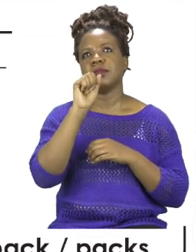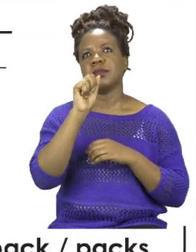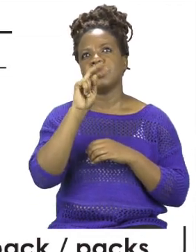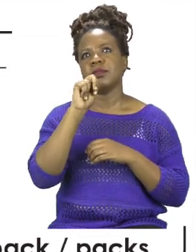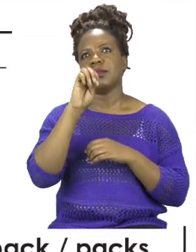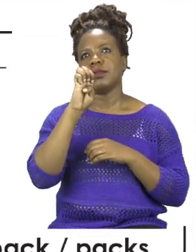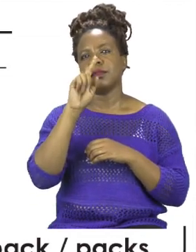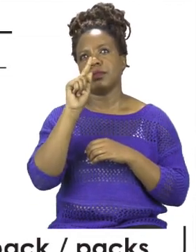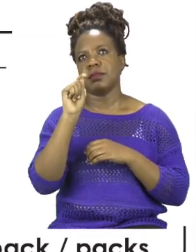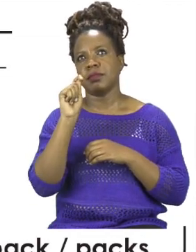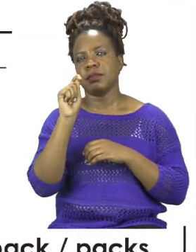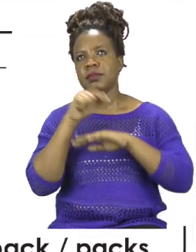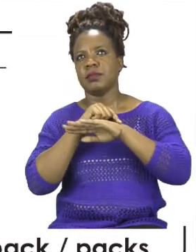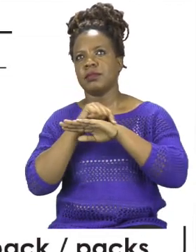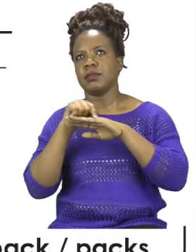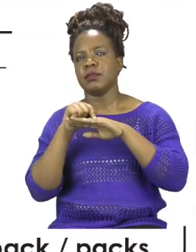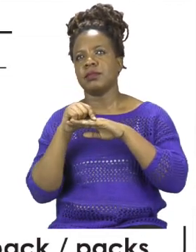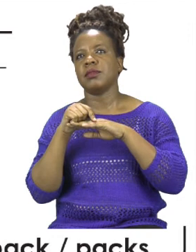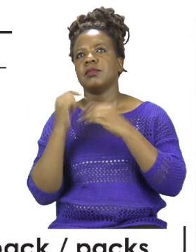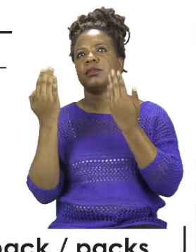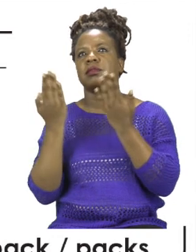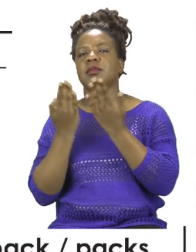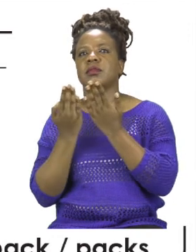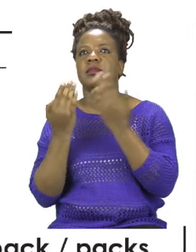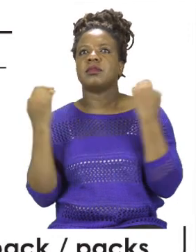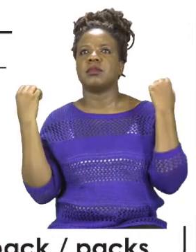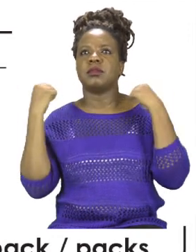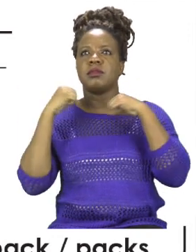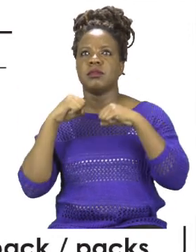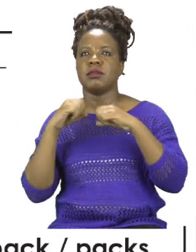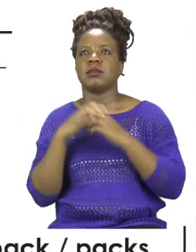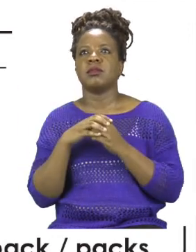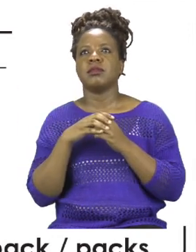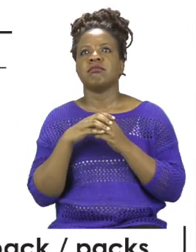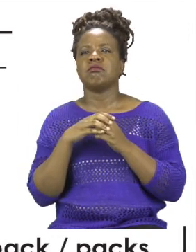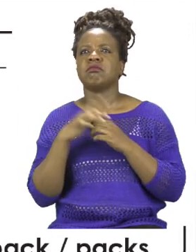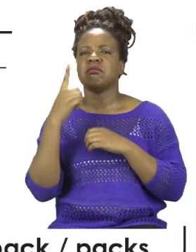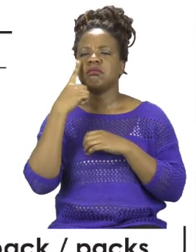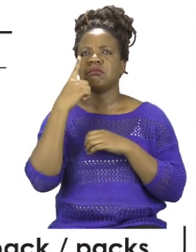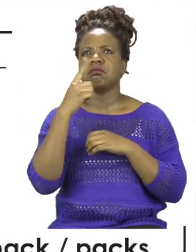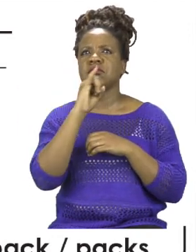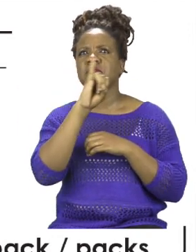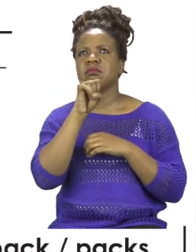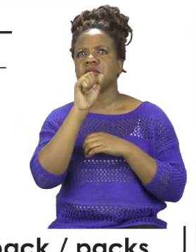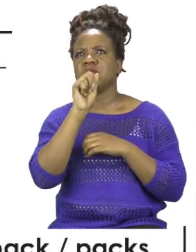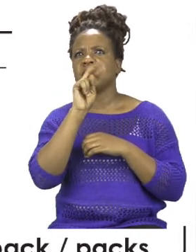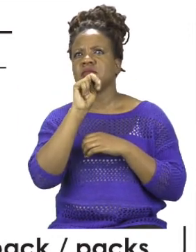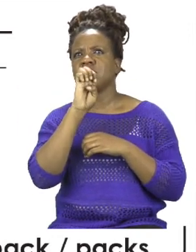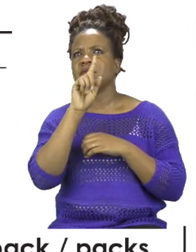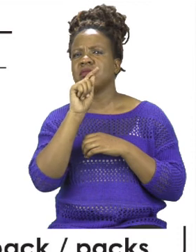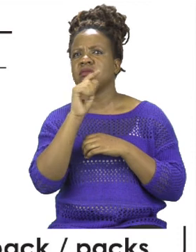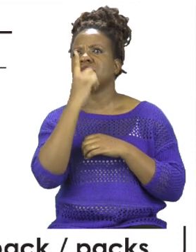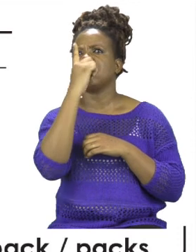bag. Now we can see Janet and it looks like she's only one. And Janet is a